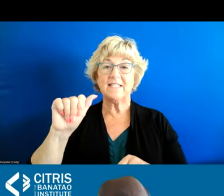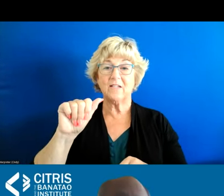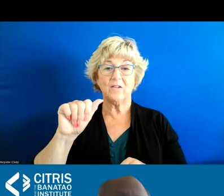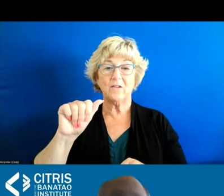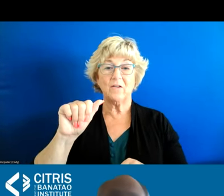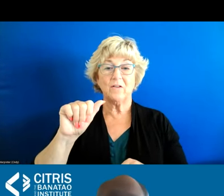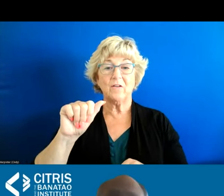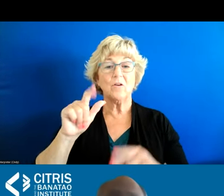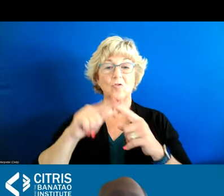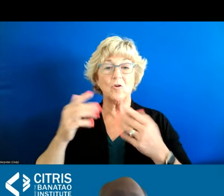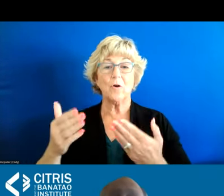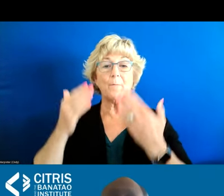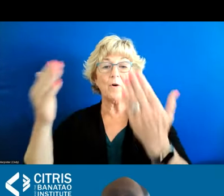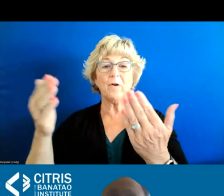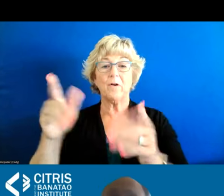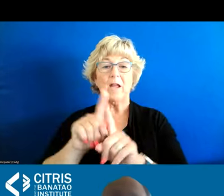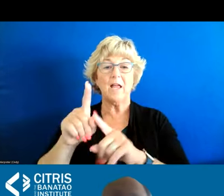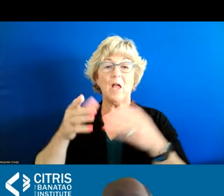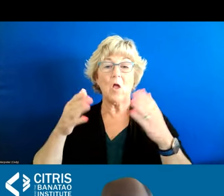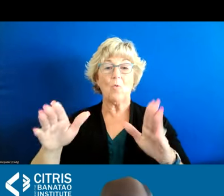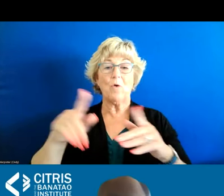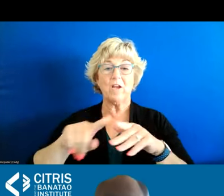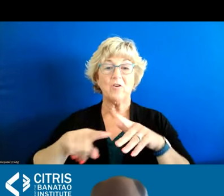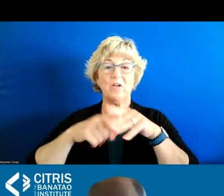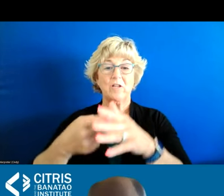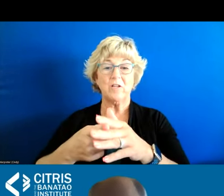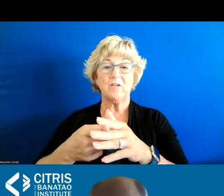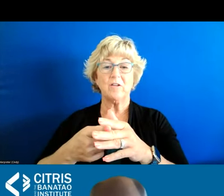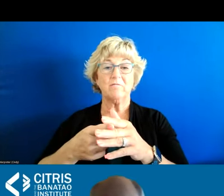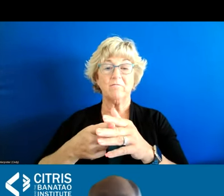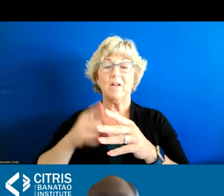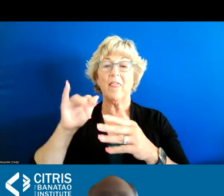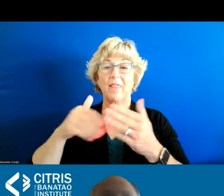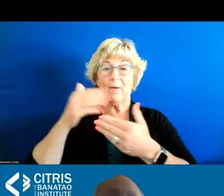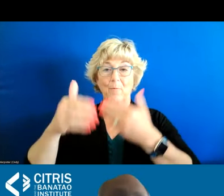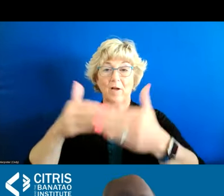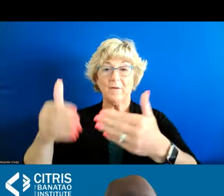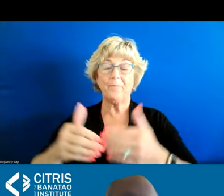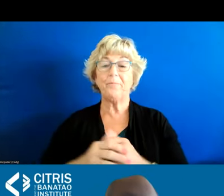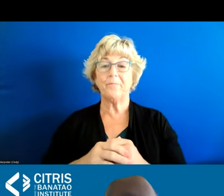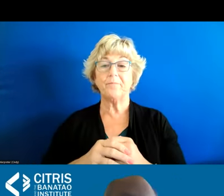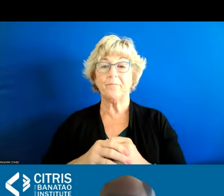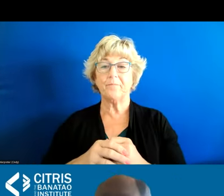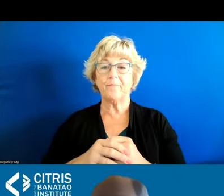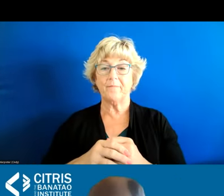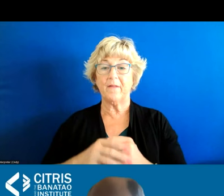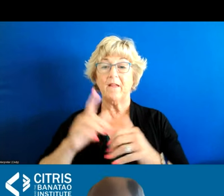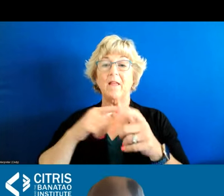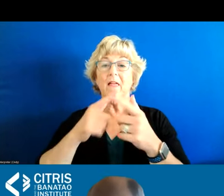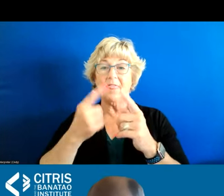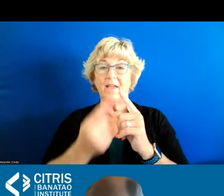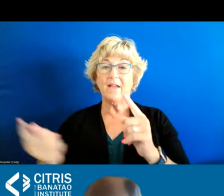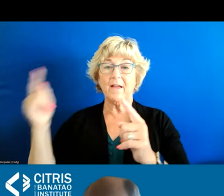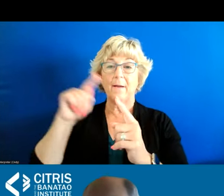propose to the group as a way to start this process of specific metrics and finally we want to just come back and talk about action